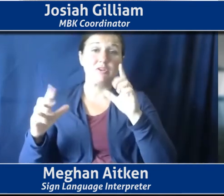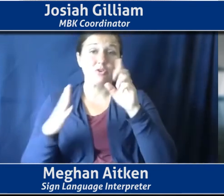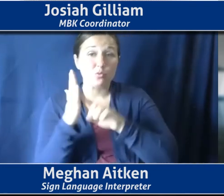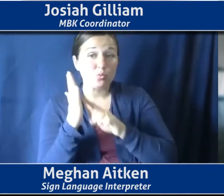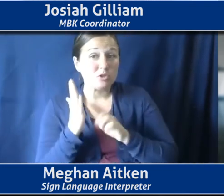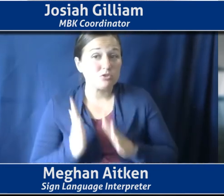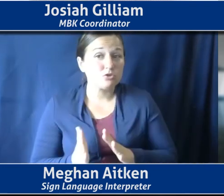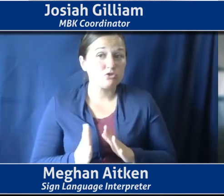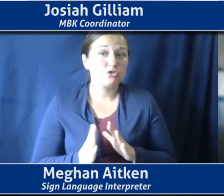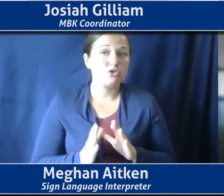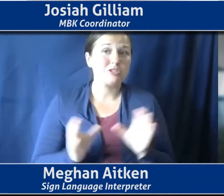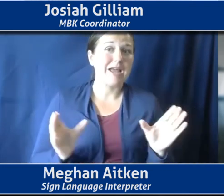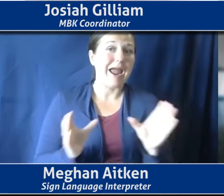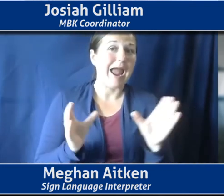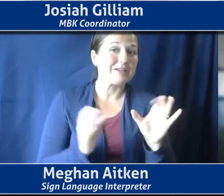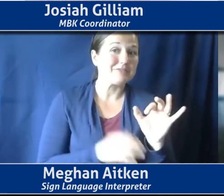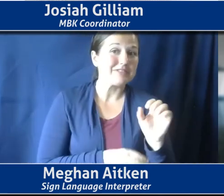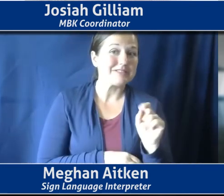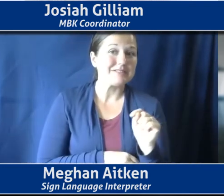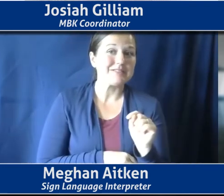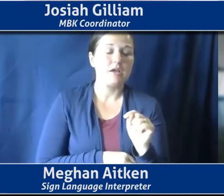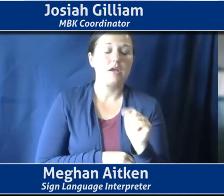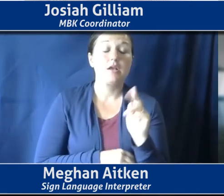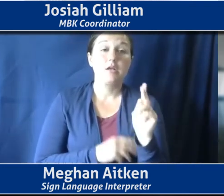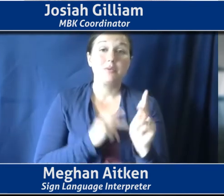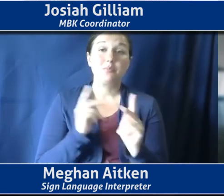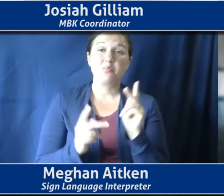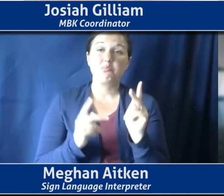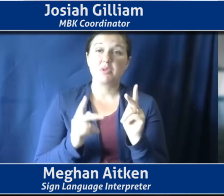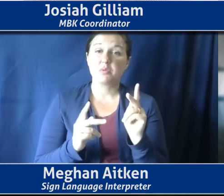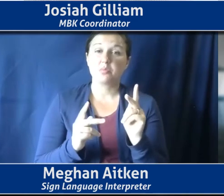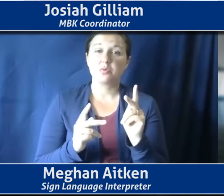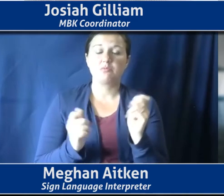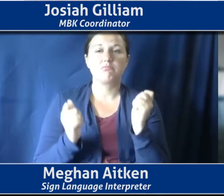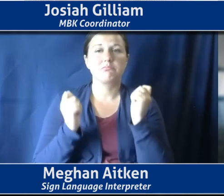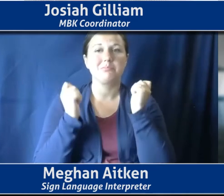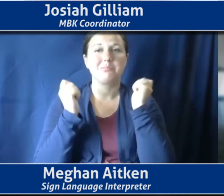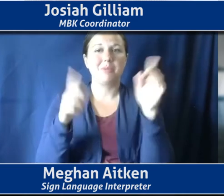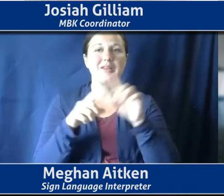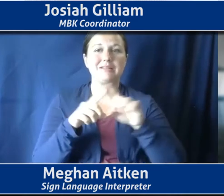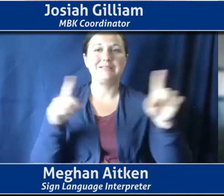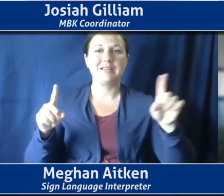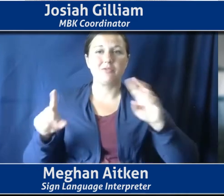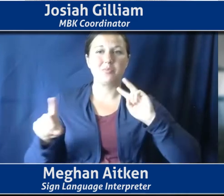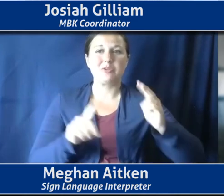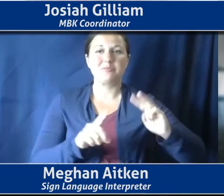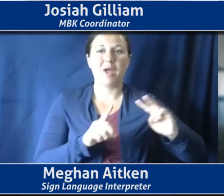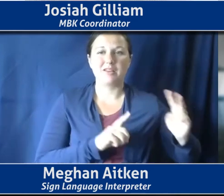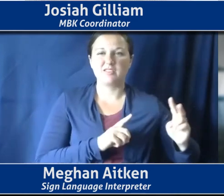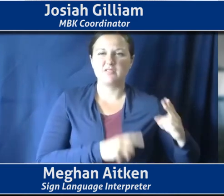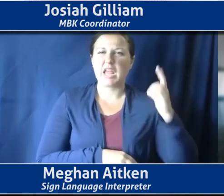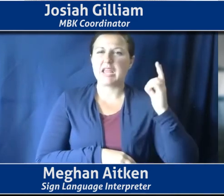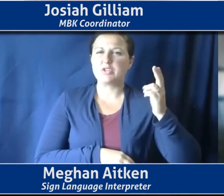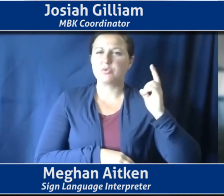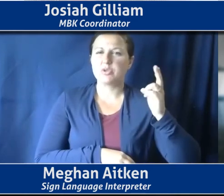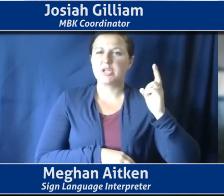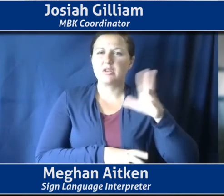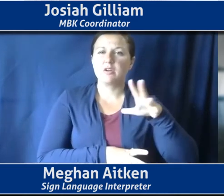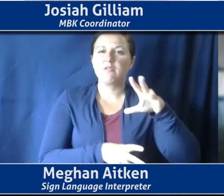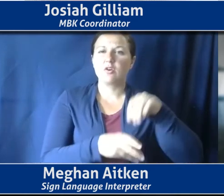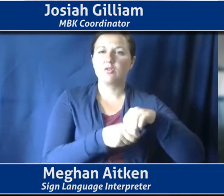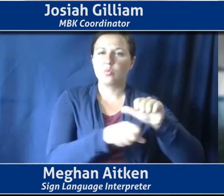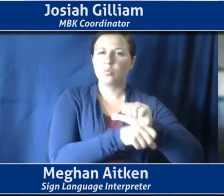people who have a history of working on gender from a variety of perspectives. They're also diverse in terms of